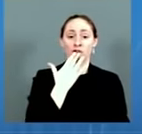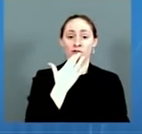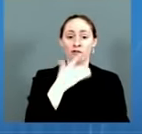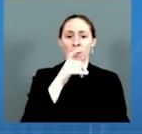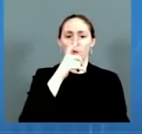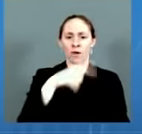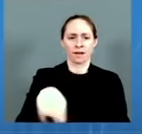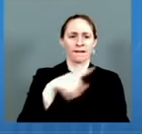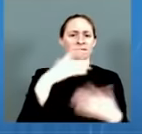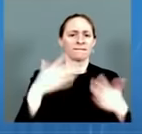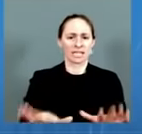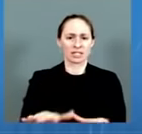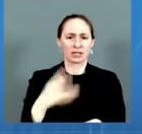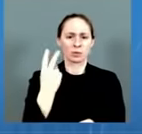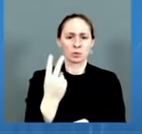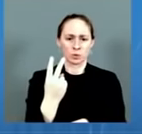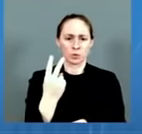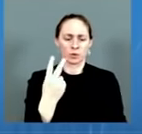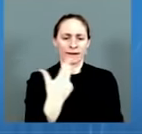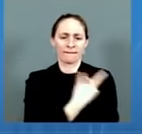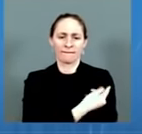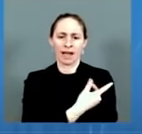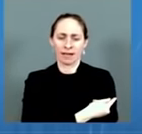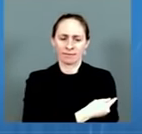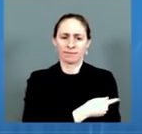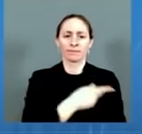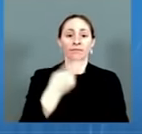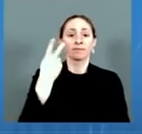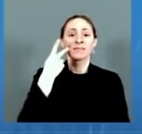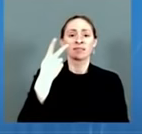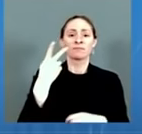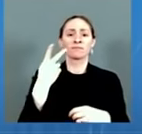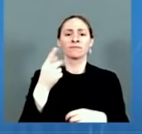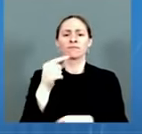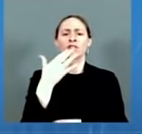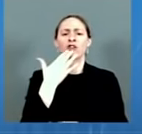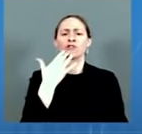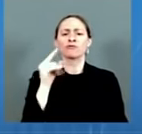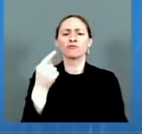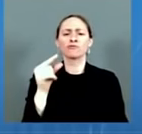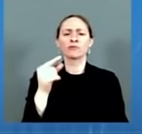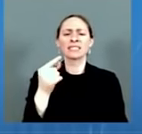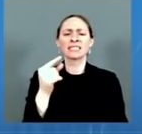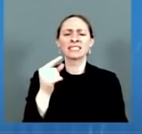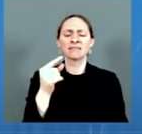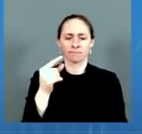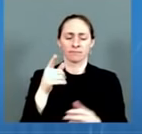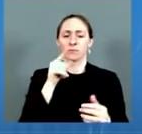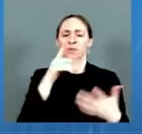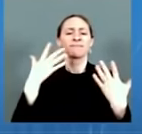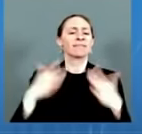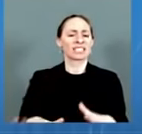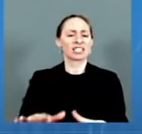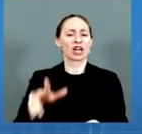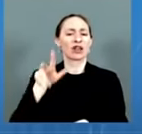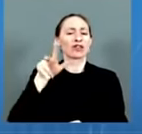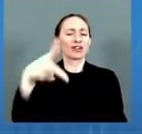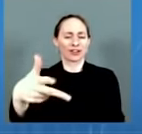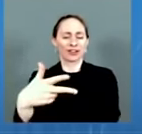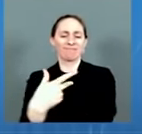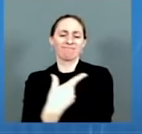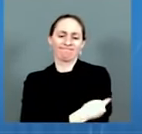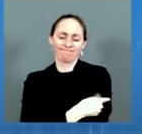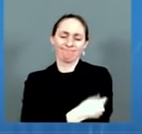green line. As expected, nursing home residents who are unvaccinated have the highest weekly COVID-19 case